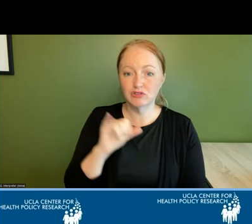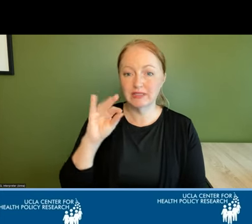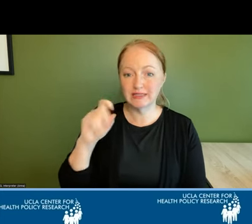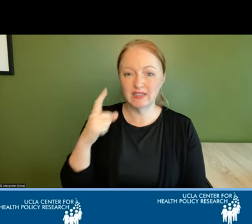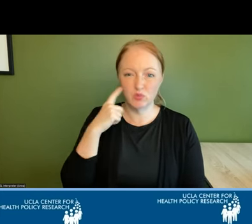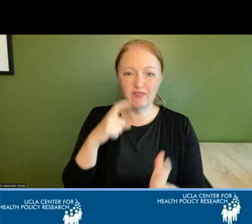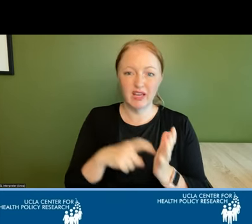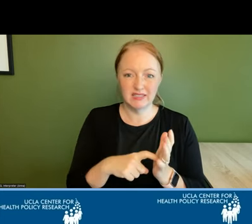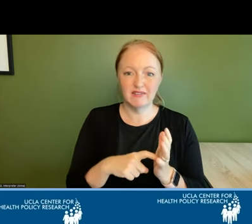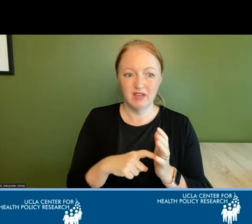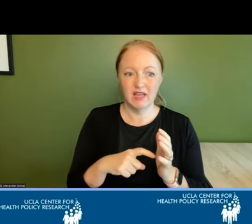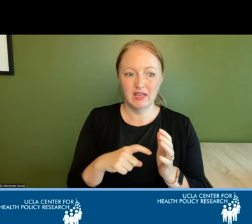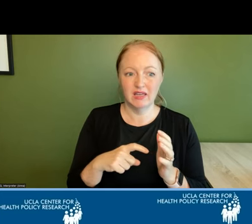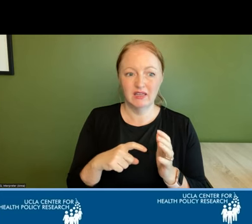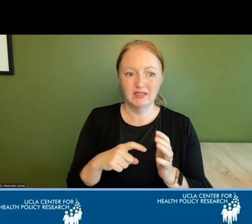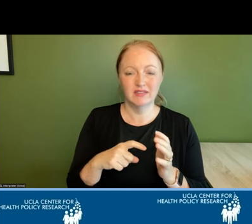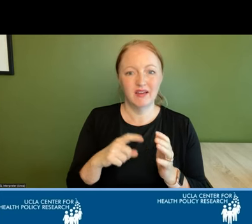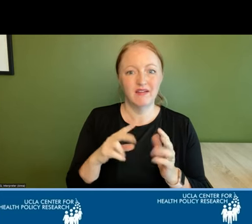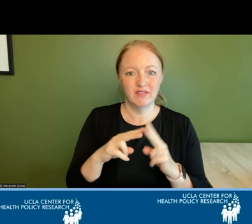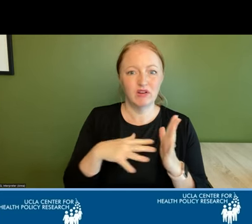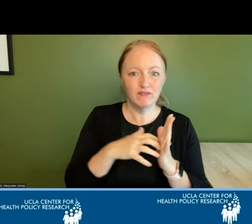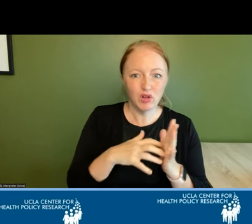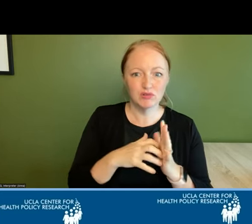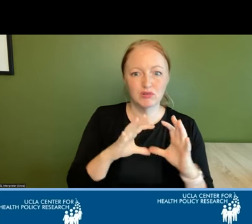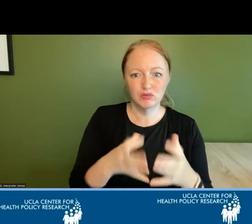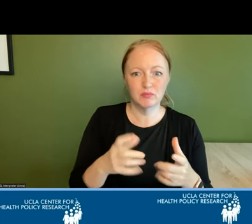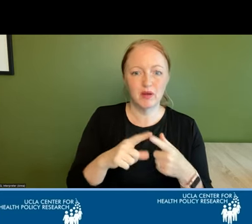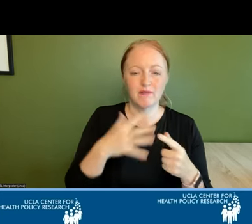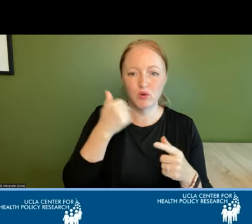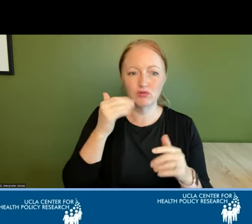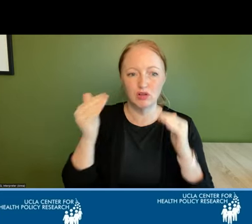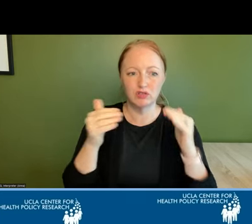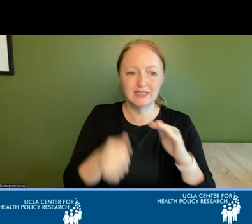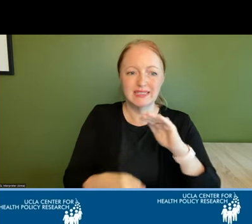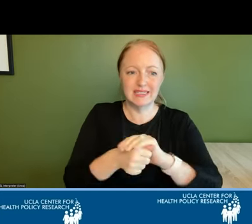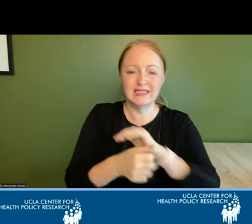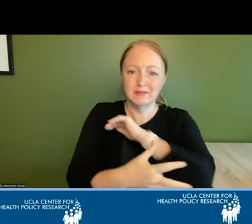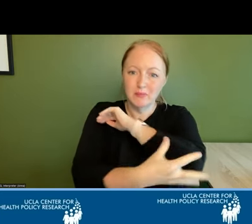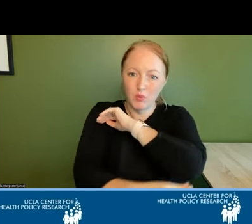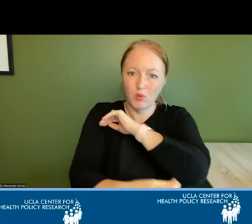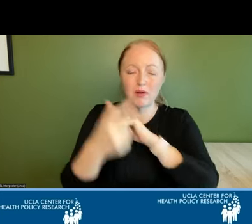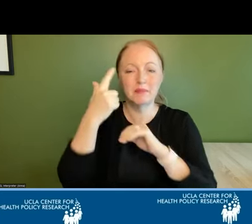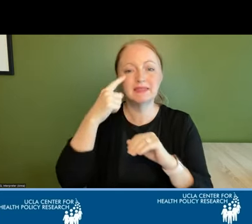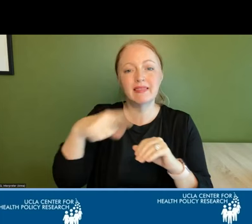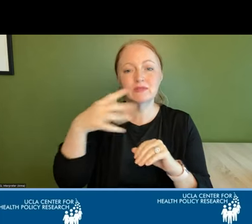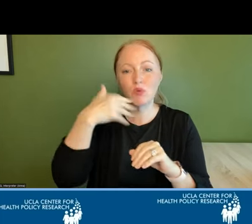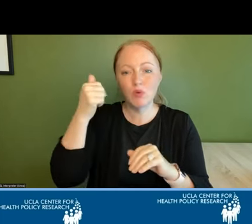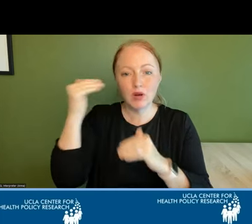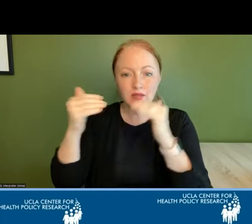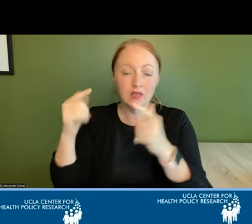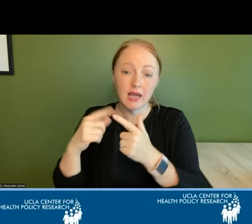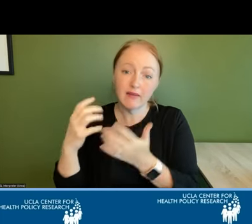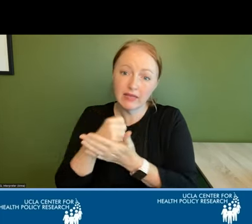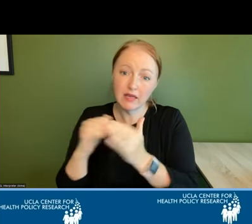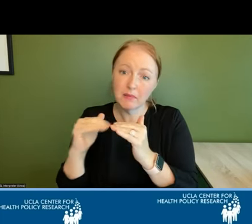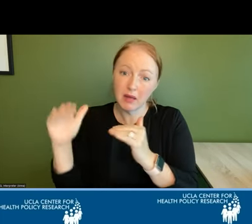have identified a particularly vulnerable group of older adults that we call the hidden four because these are older adults who have incomes